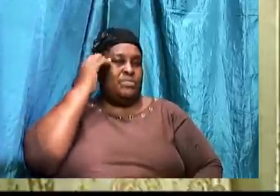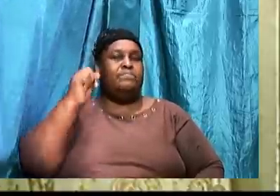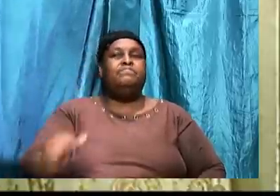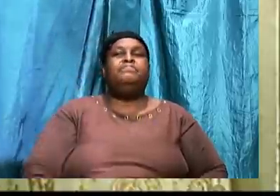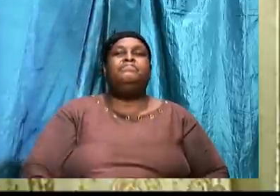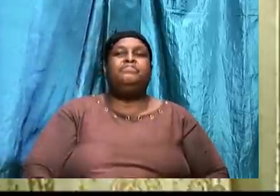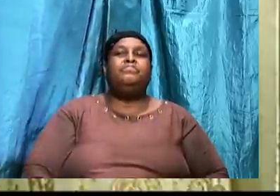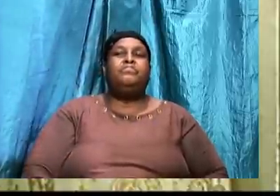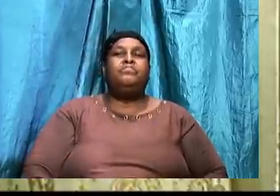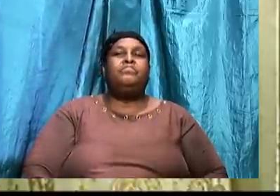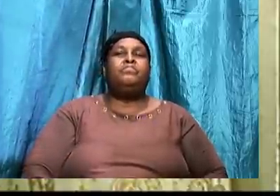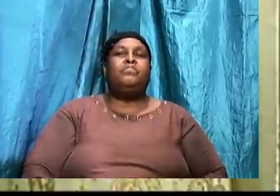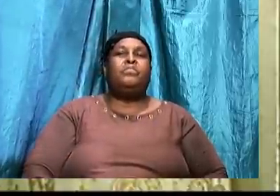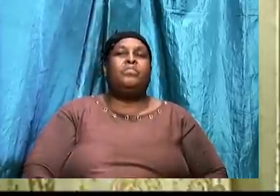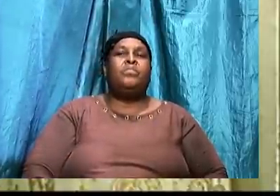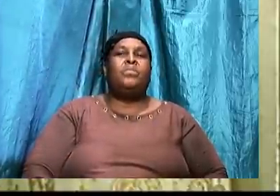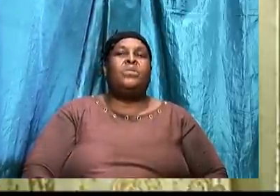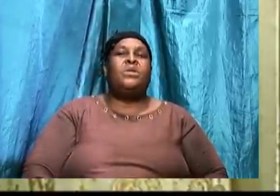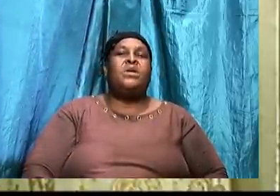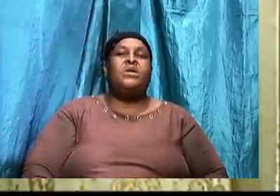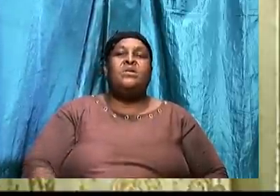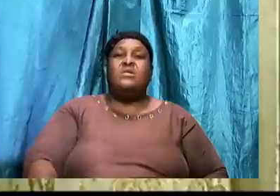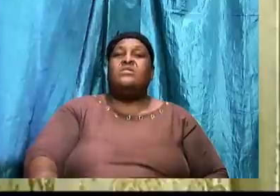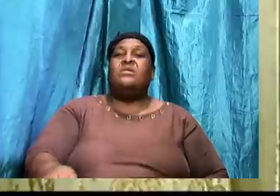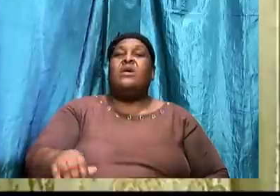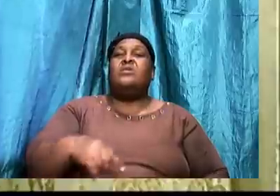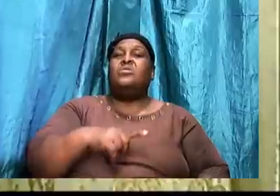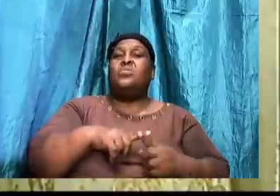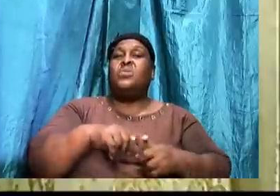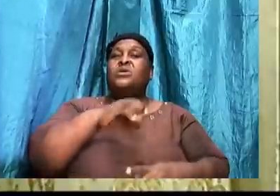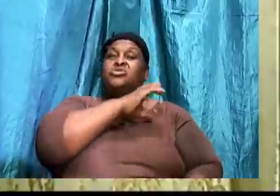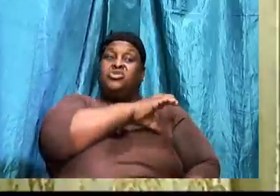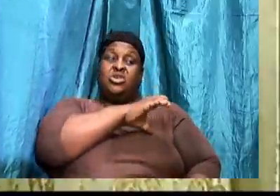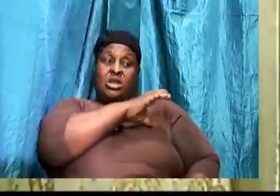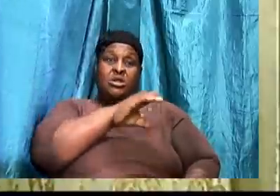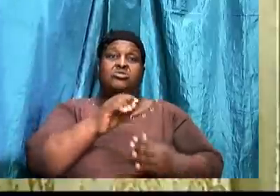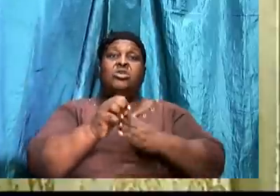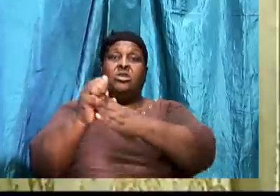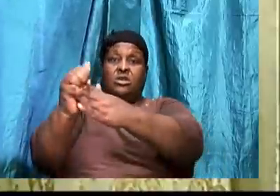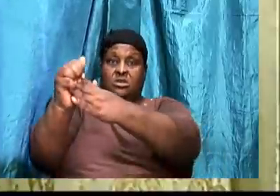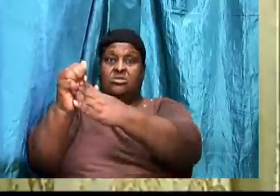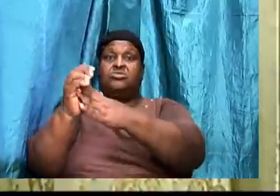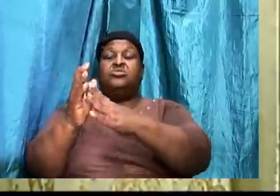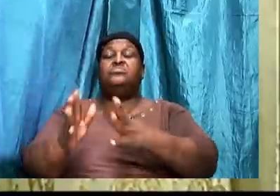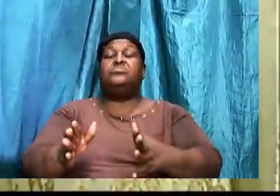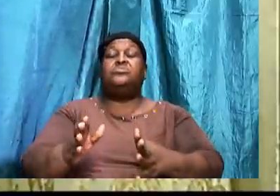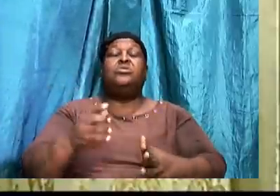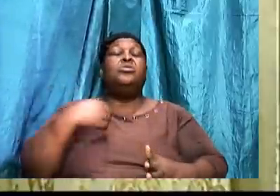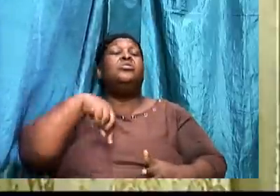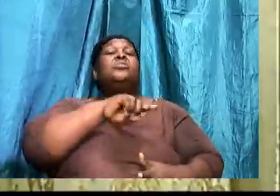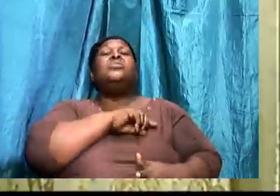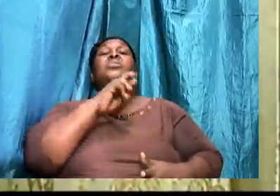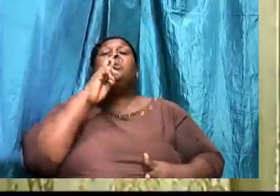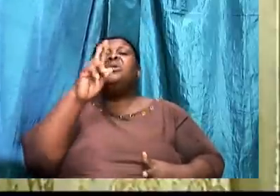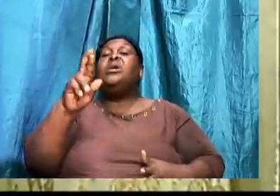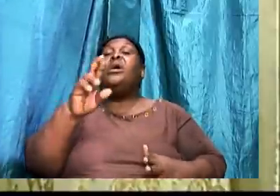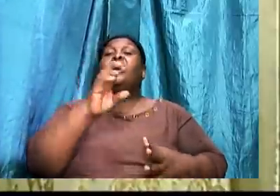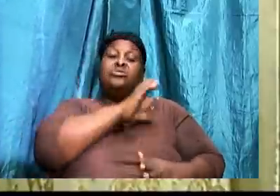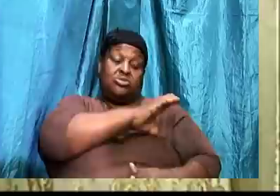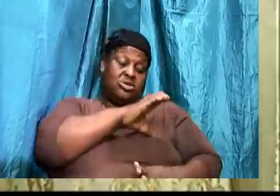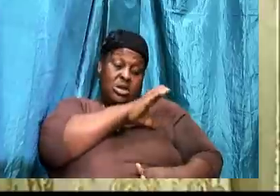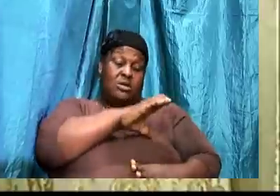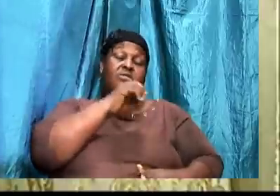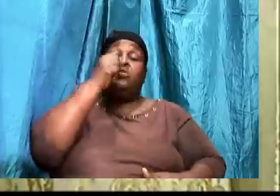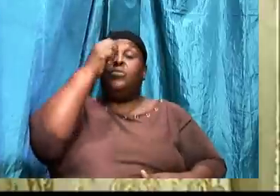Do we know. That when we challenge leadership. We are challenging the word.